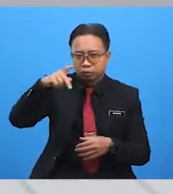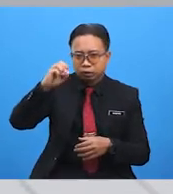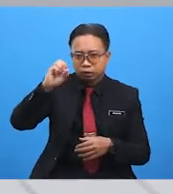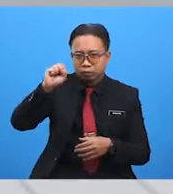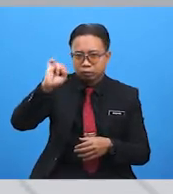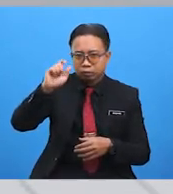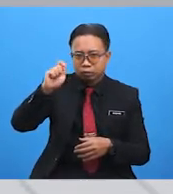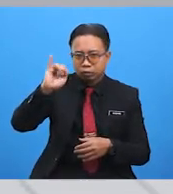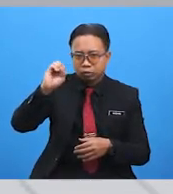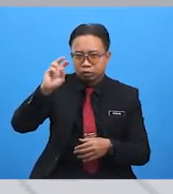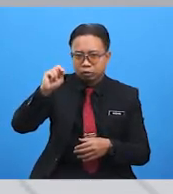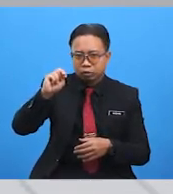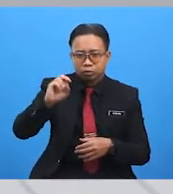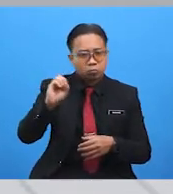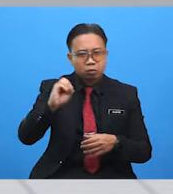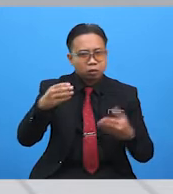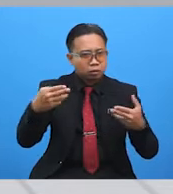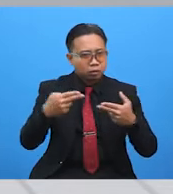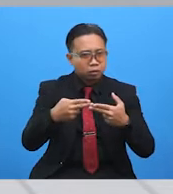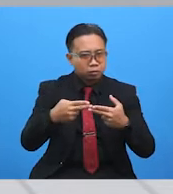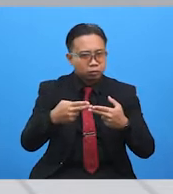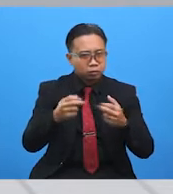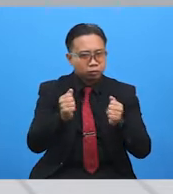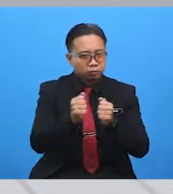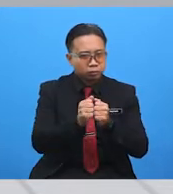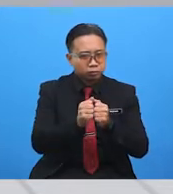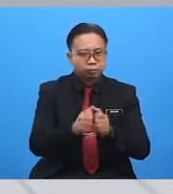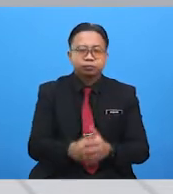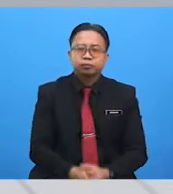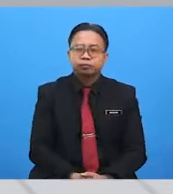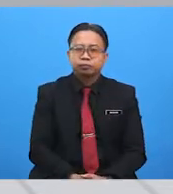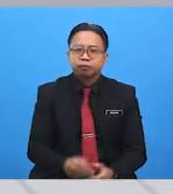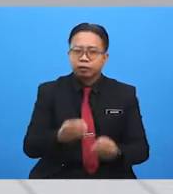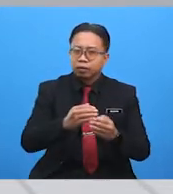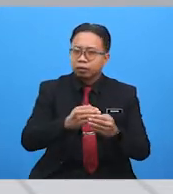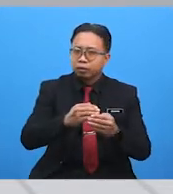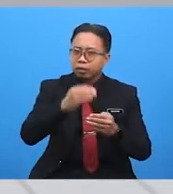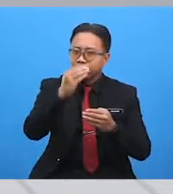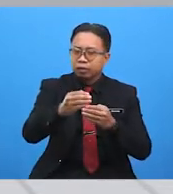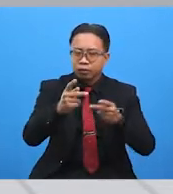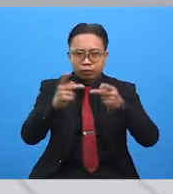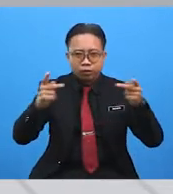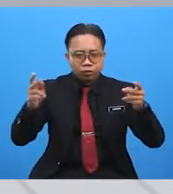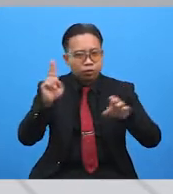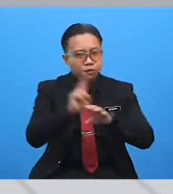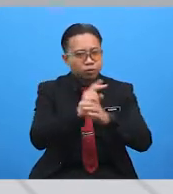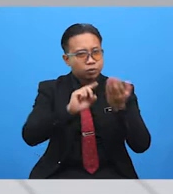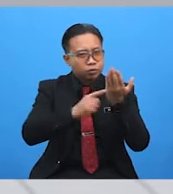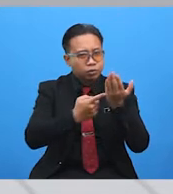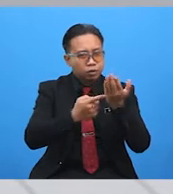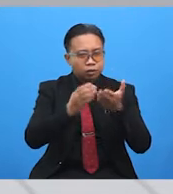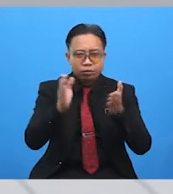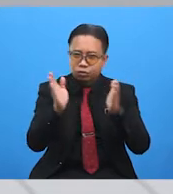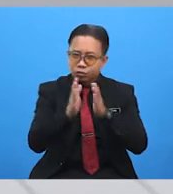no connection with the verb like. Other phrases that you can use to start